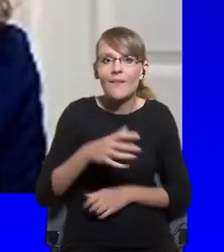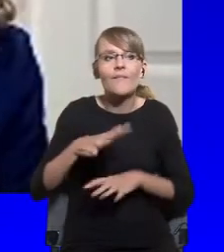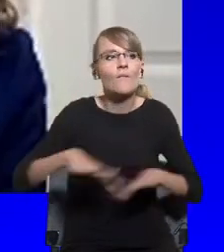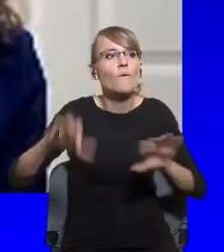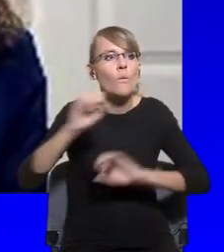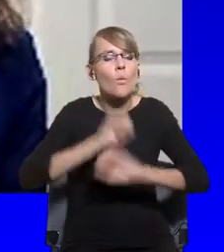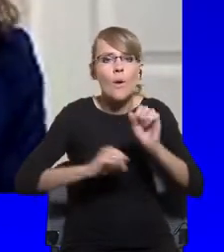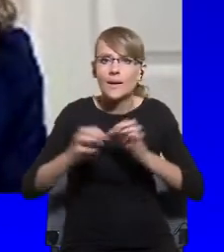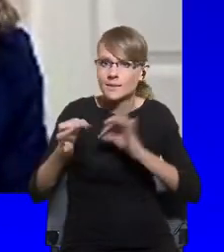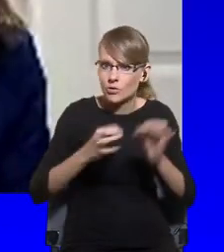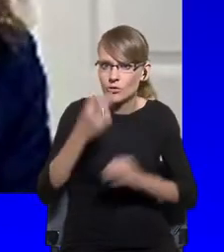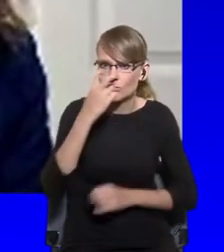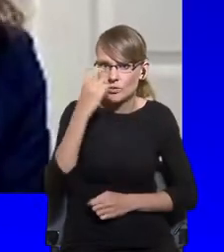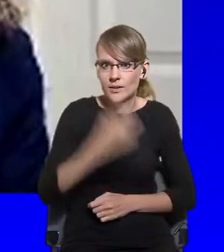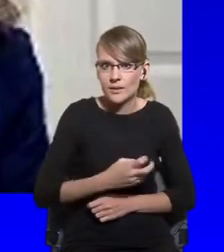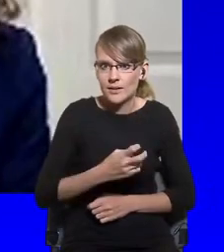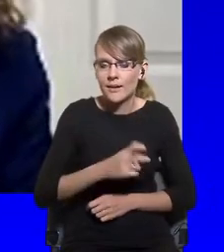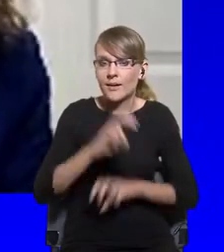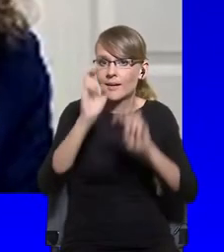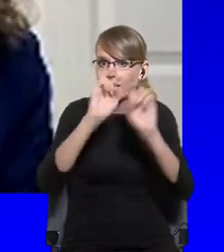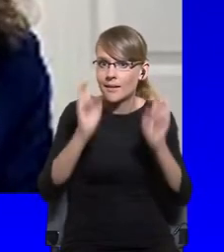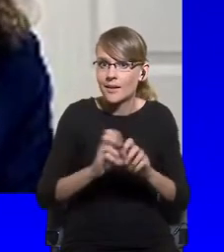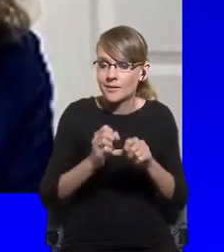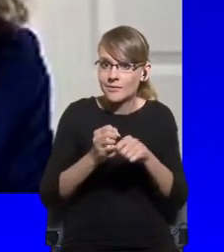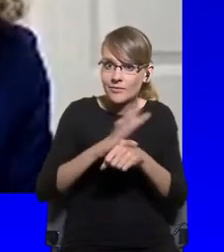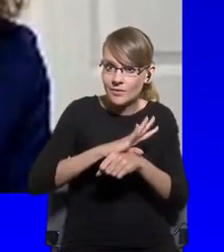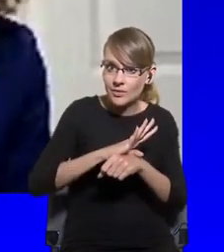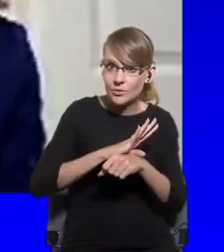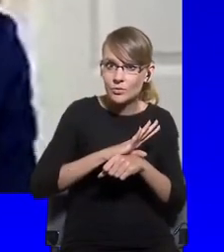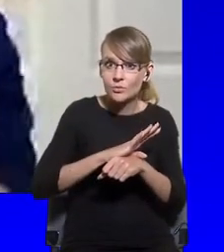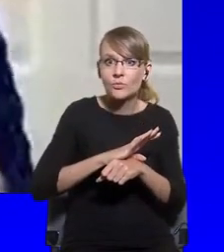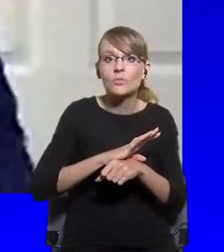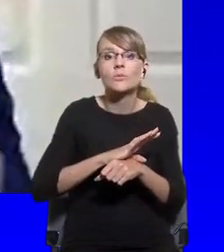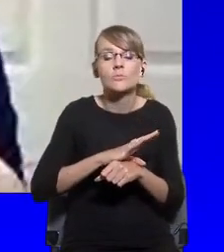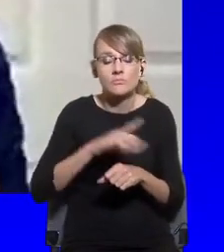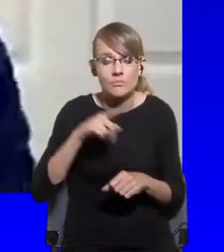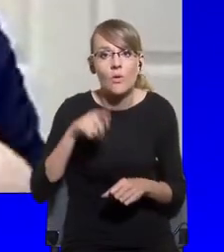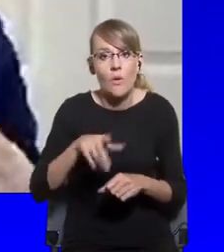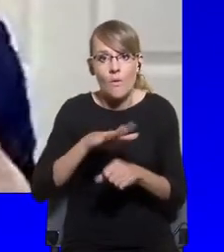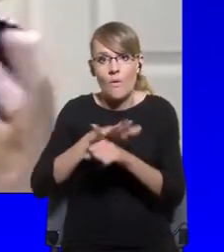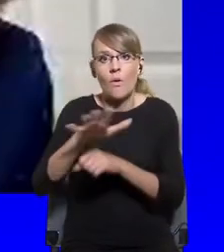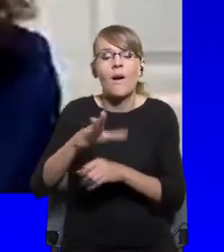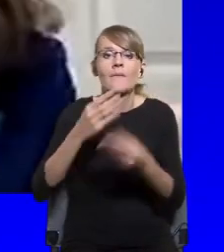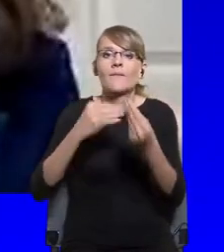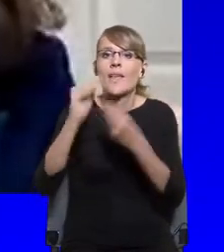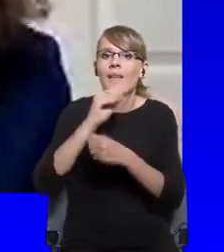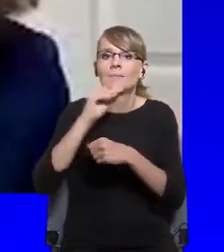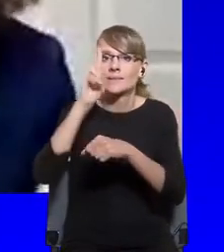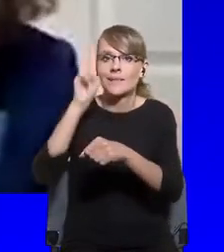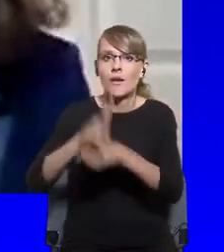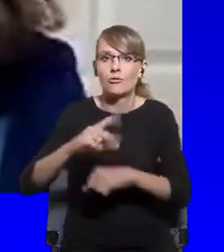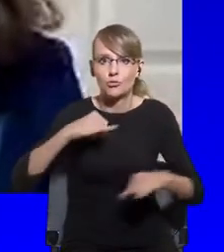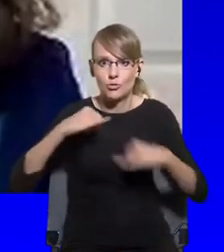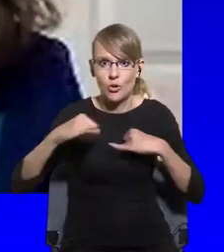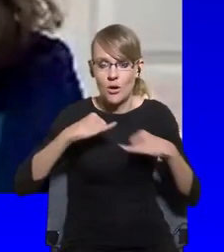to increase trust in government. If we compare the pre-COVID